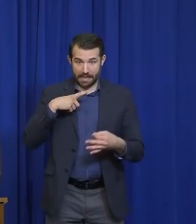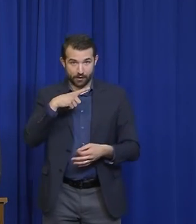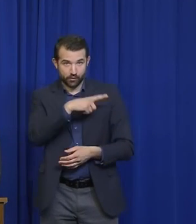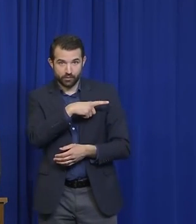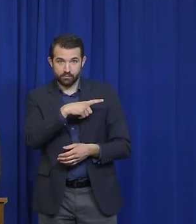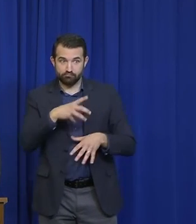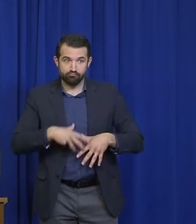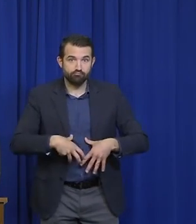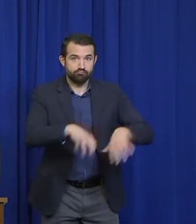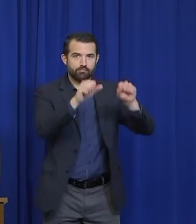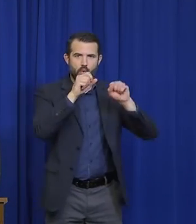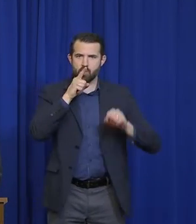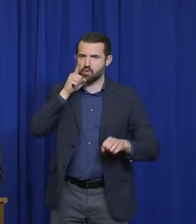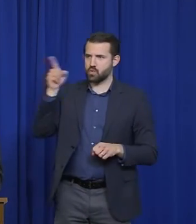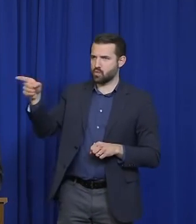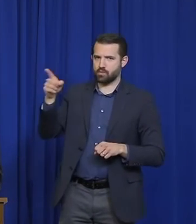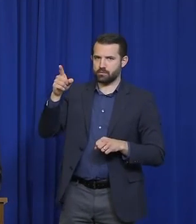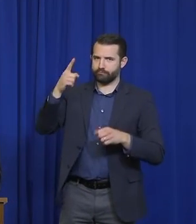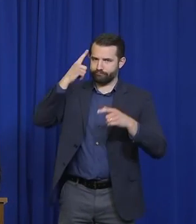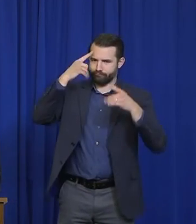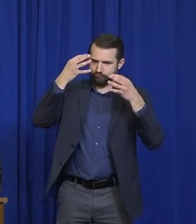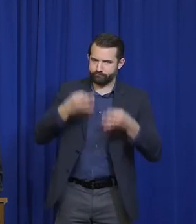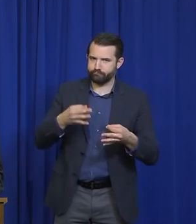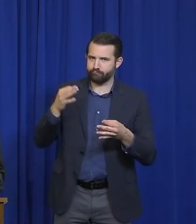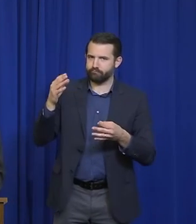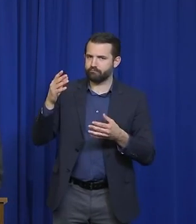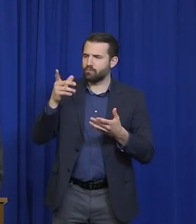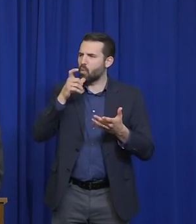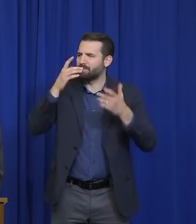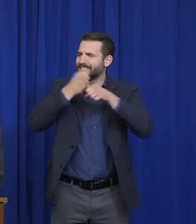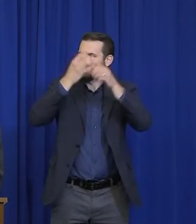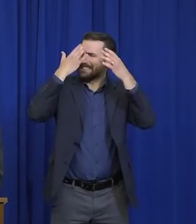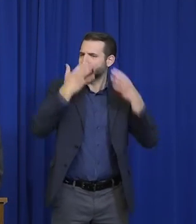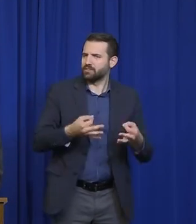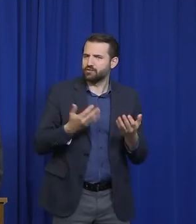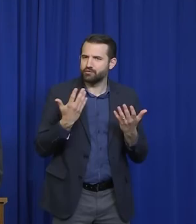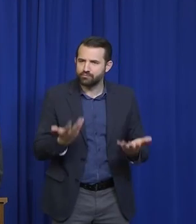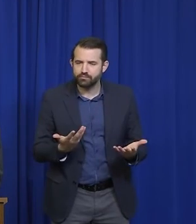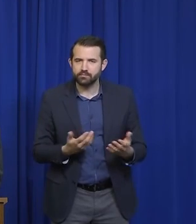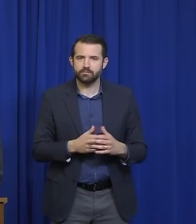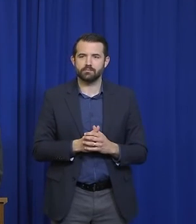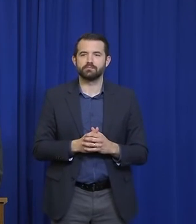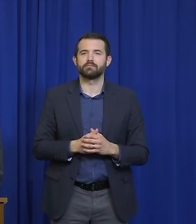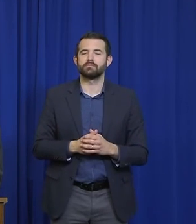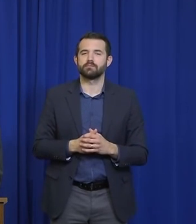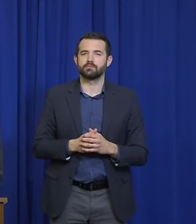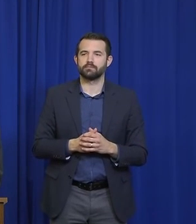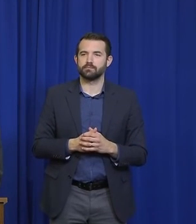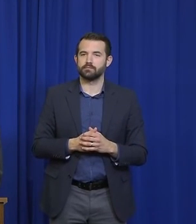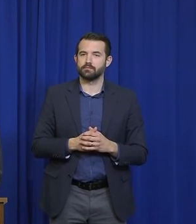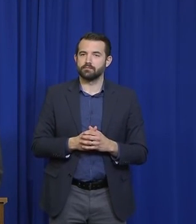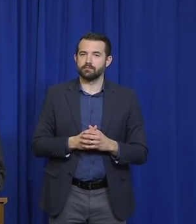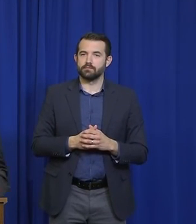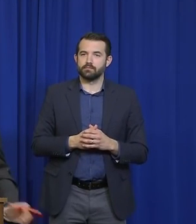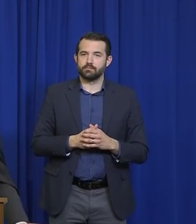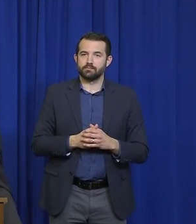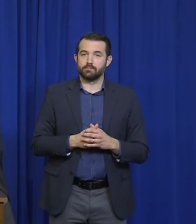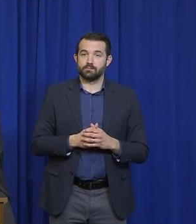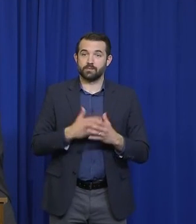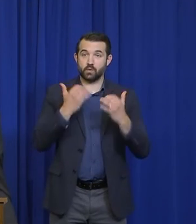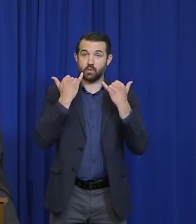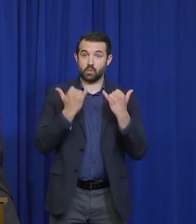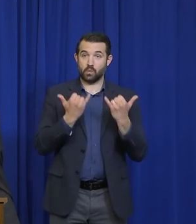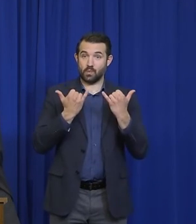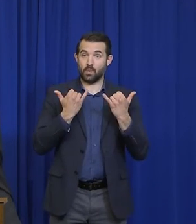On these restrictions, so long as there is a state of civil emergency